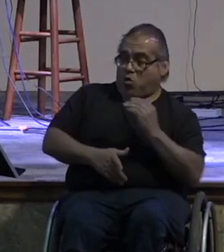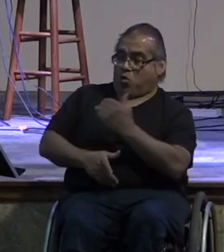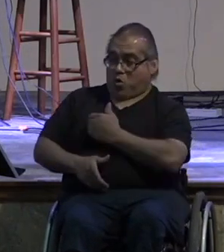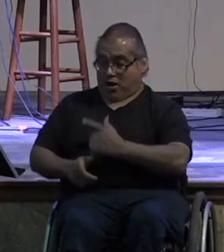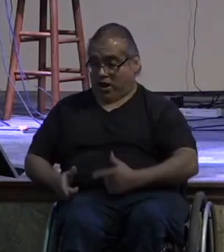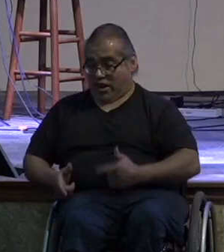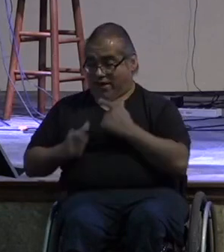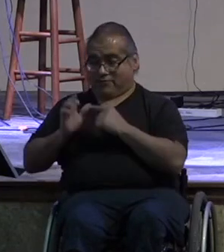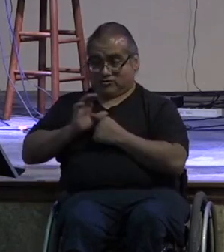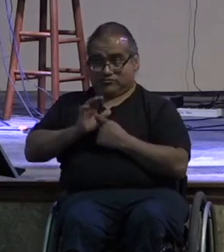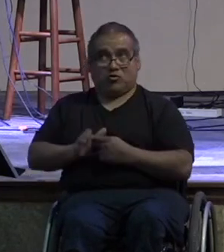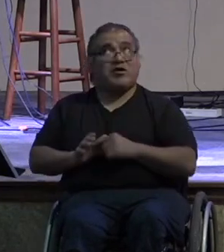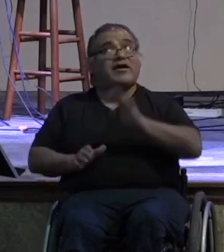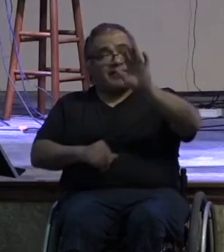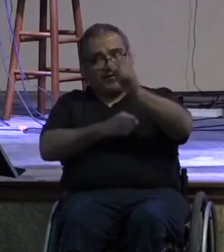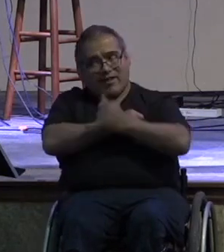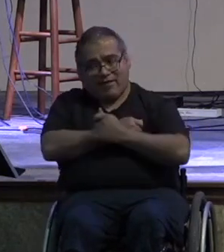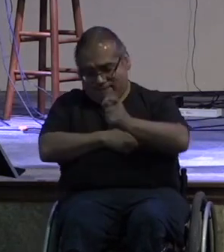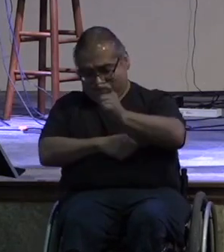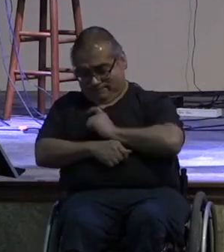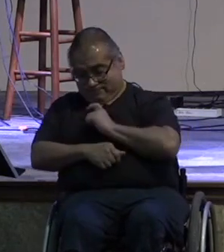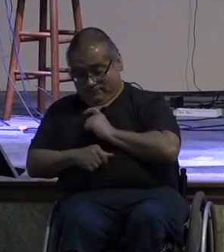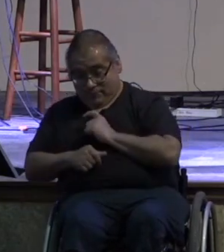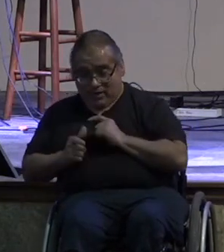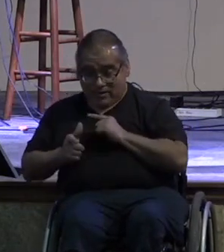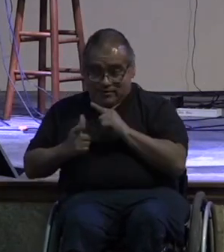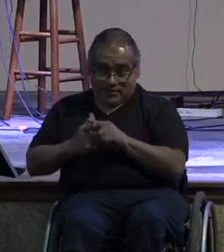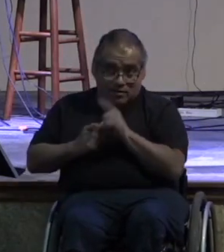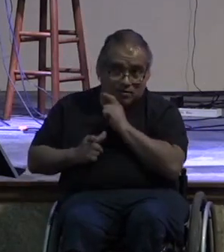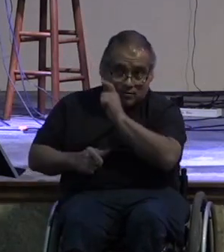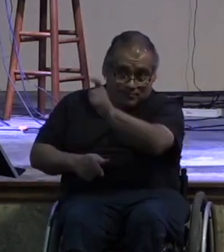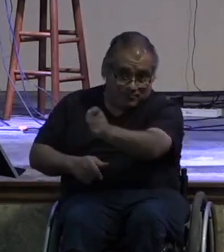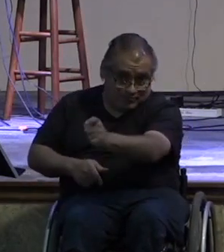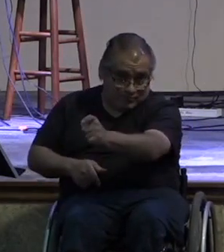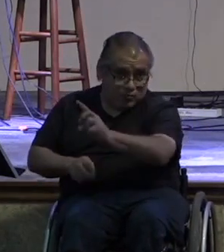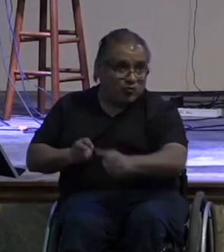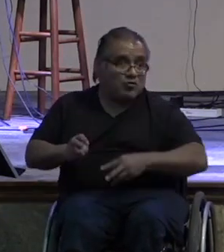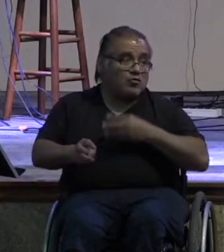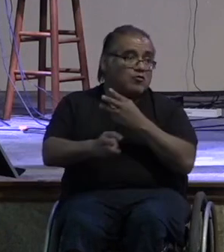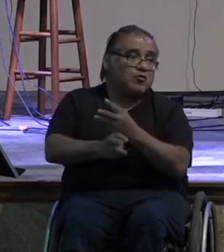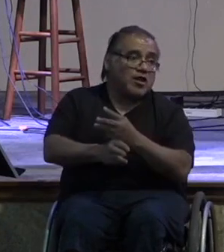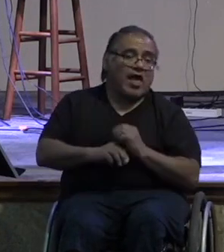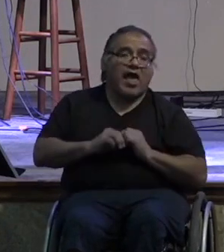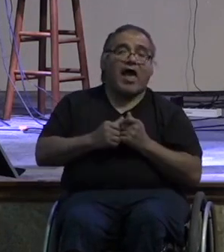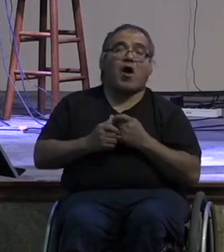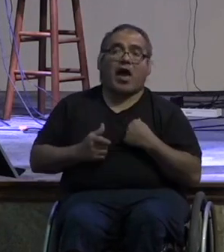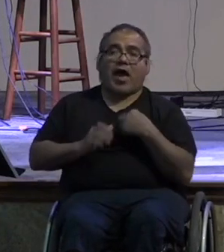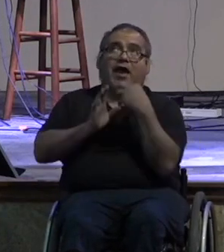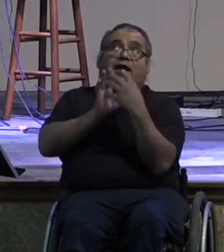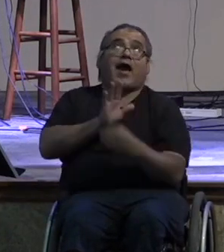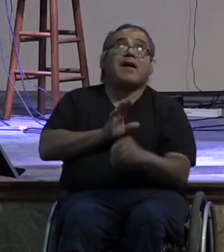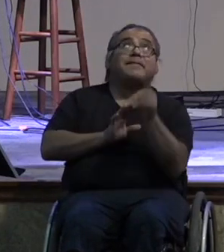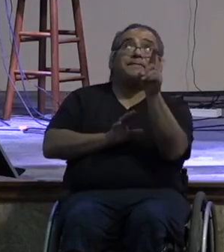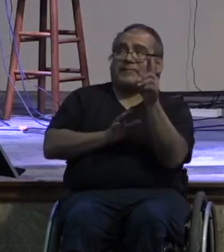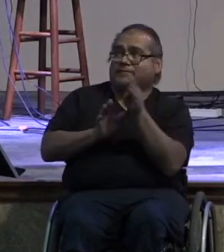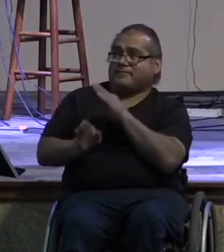heart of love and mercy and it is being an ambassador for god's kingdom which demonstrates our love for